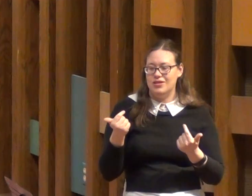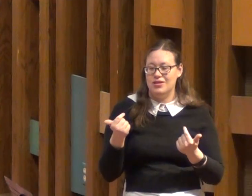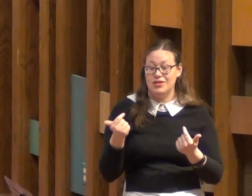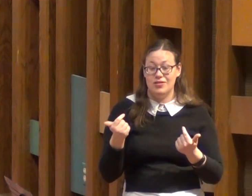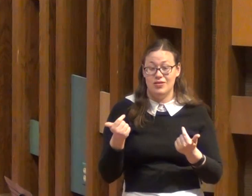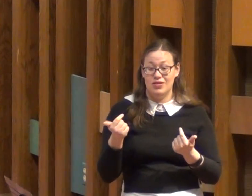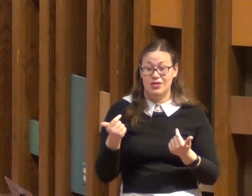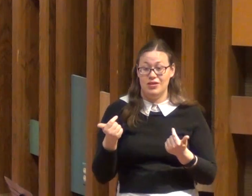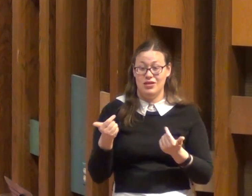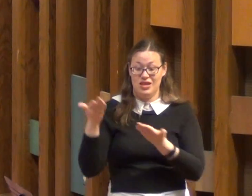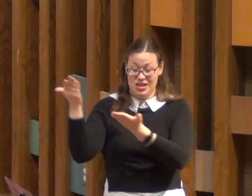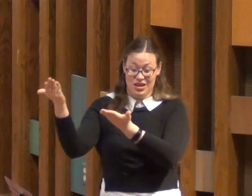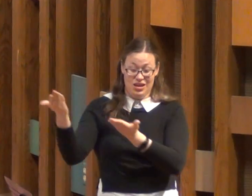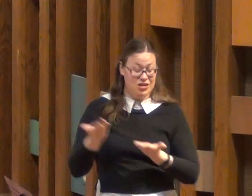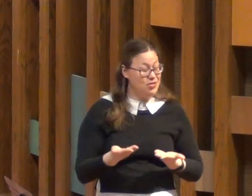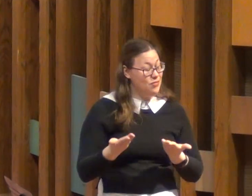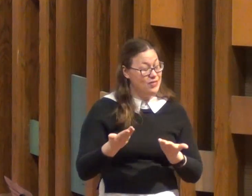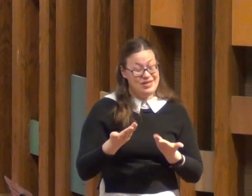Delivery failed.